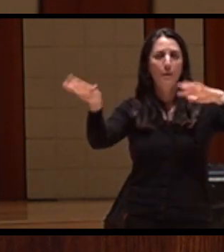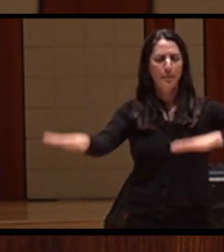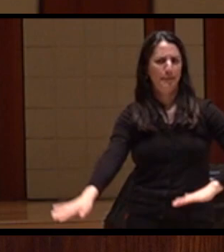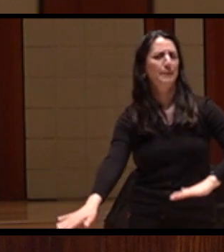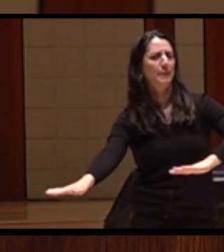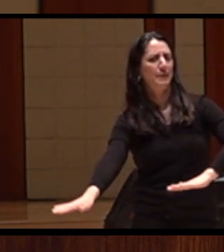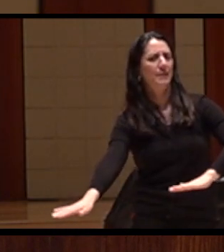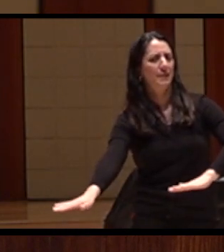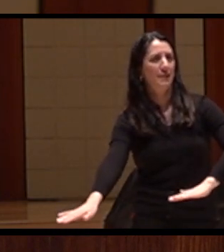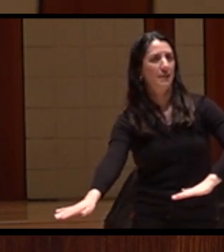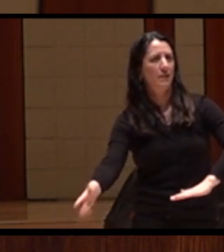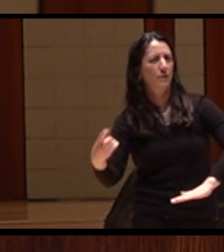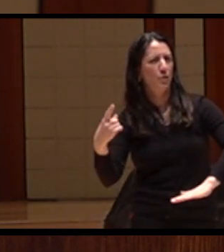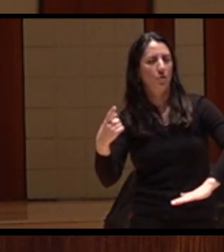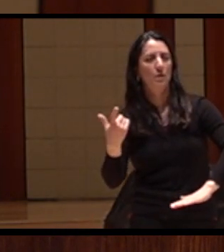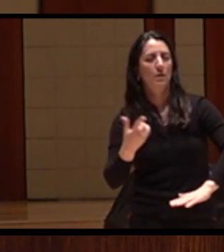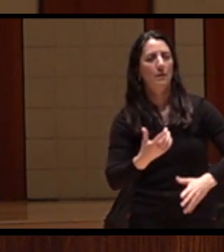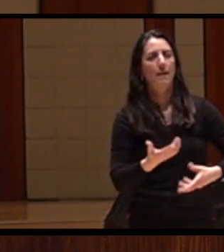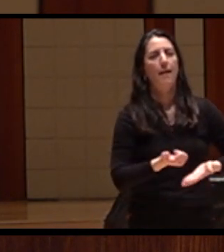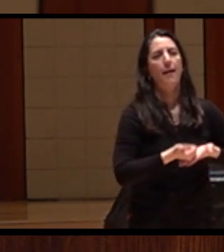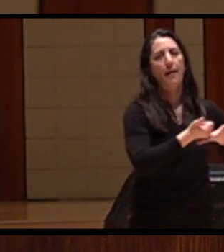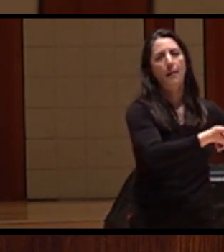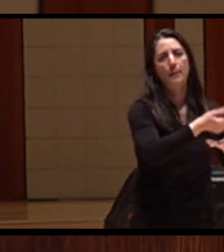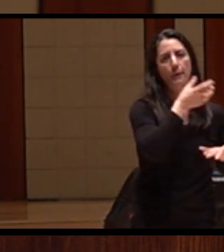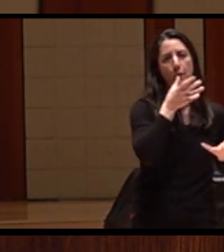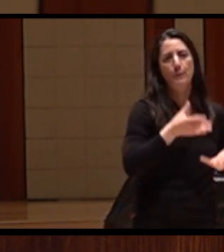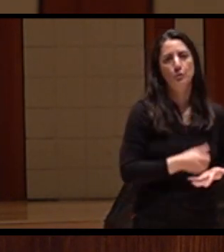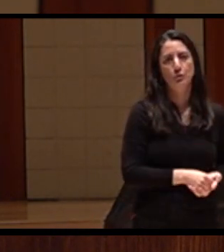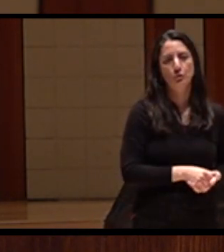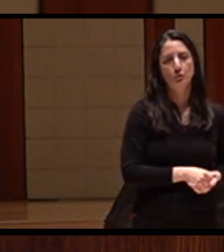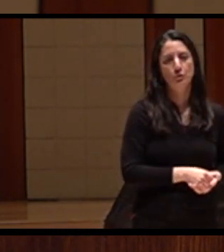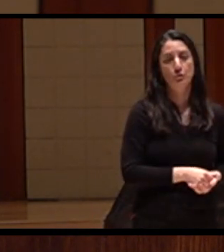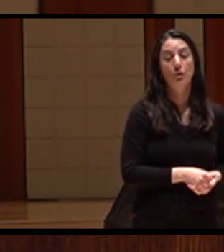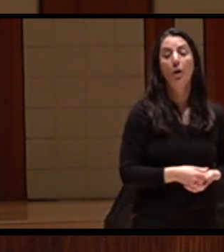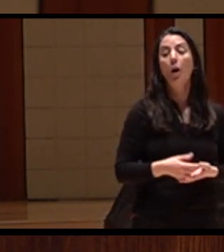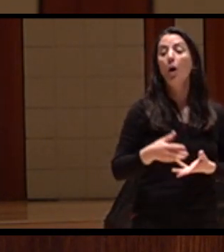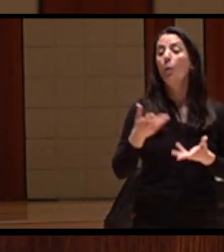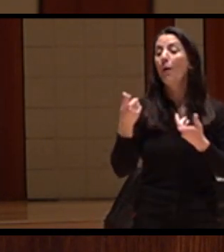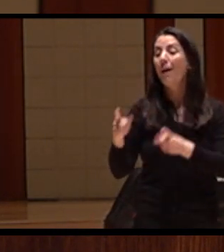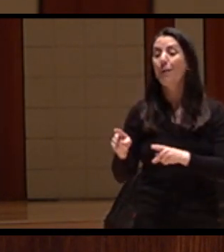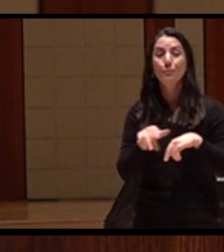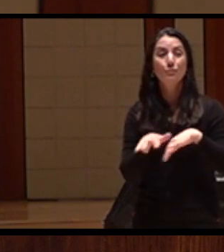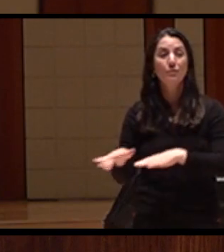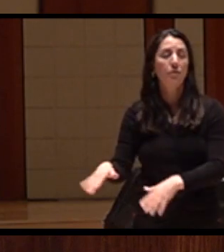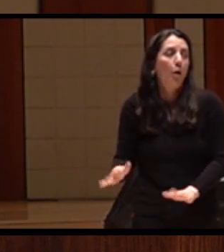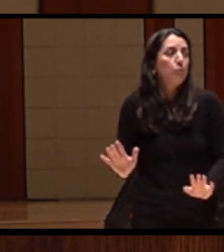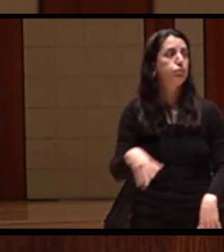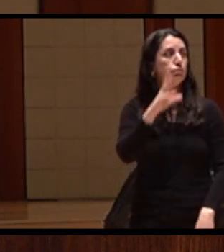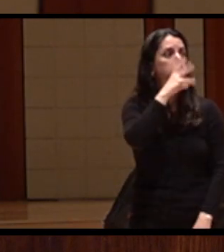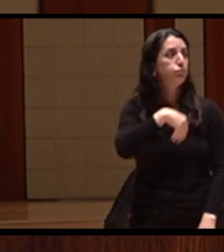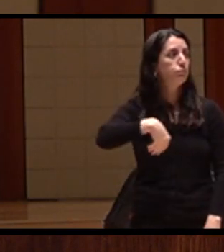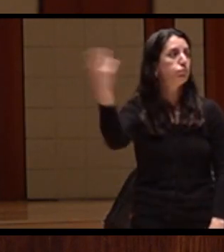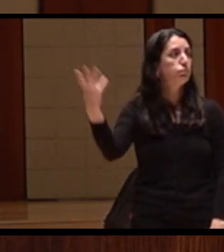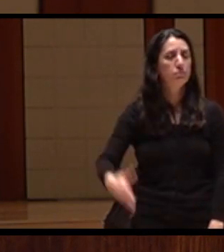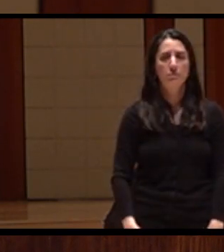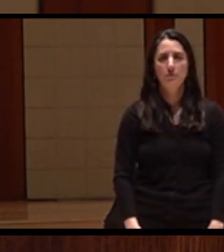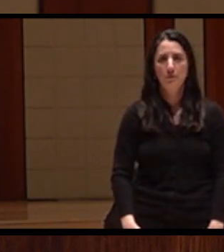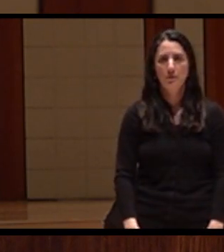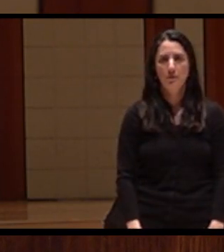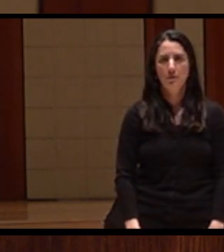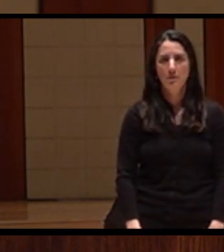happens on the river sort of happens. Oftentimes, that results in a hydrograph that is completely unnatural.